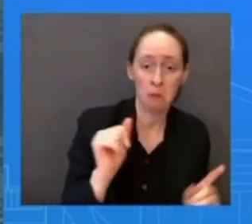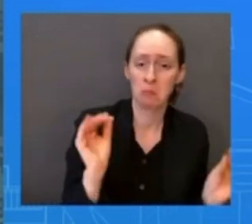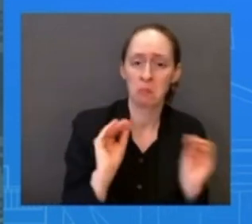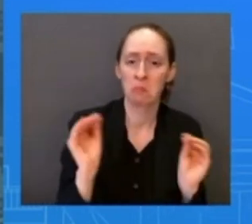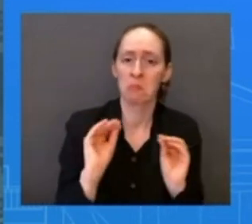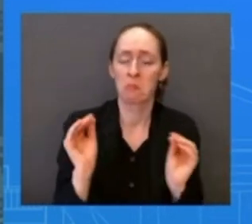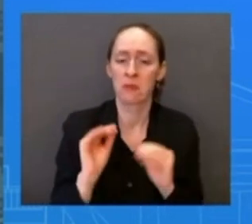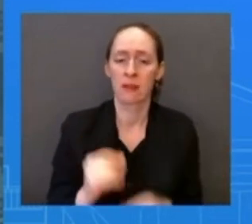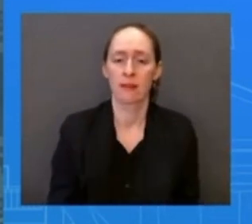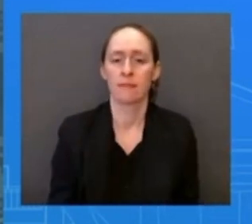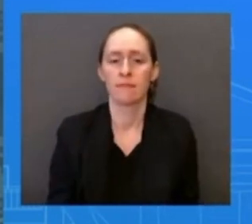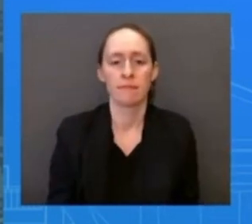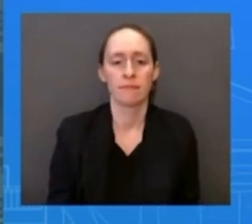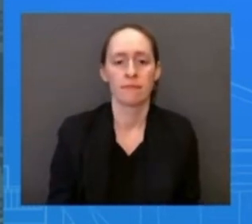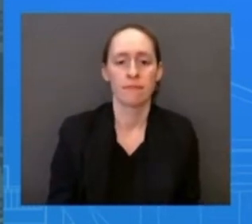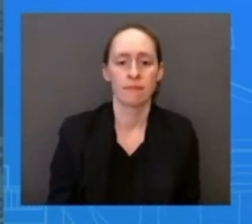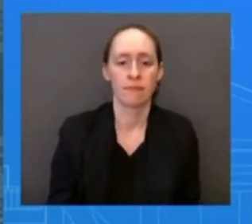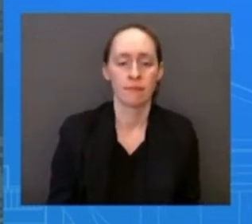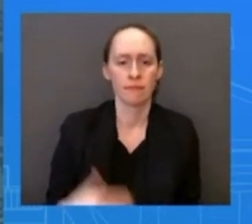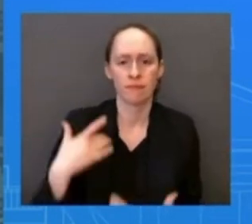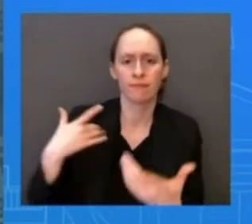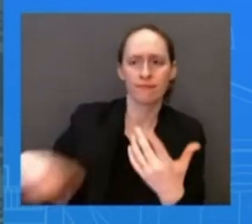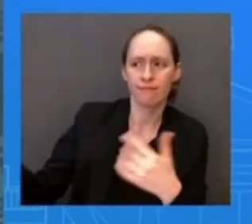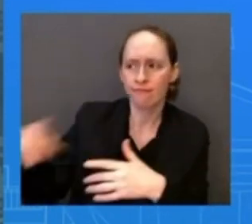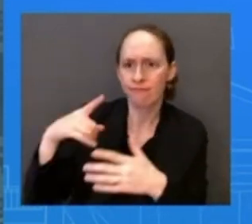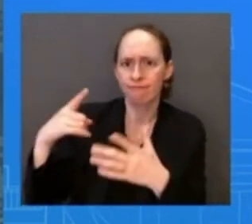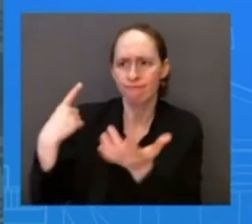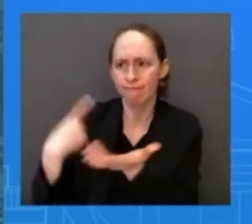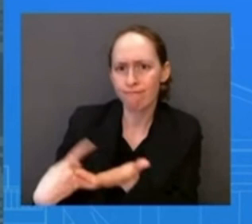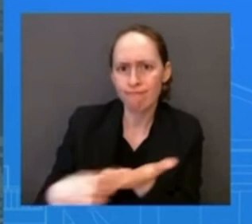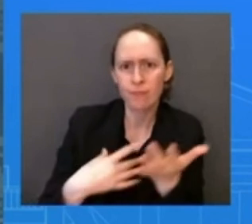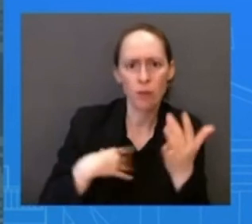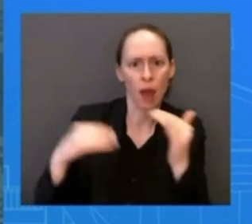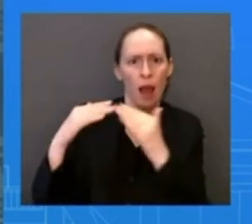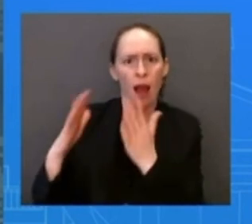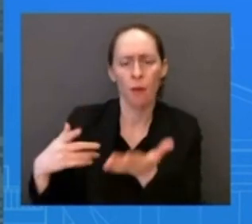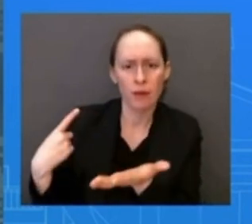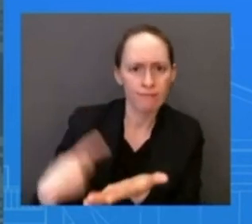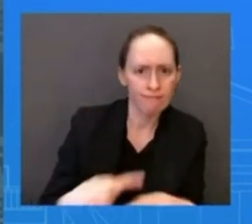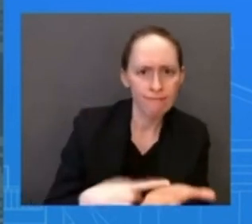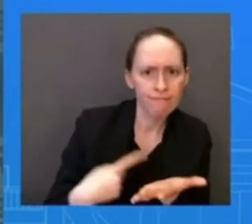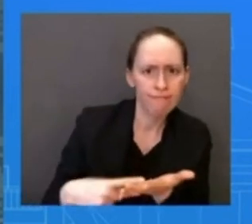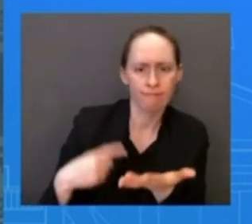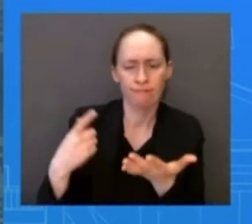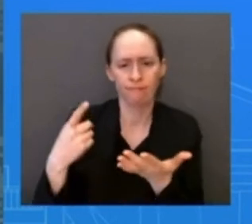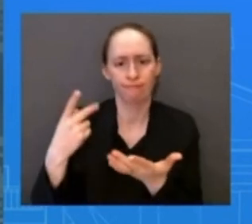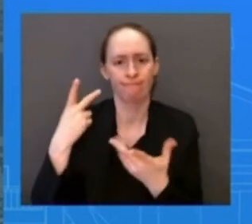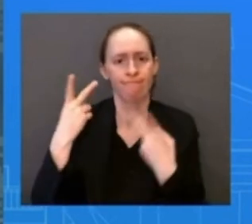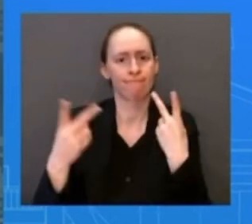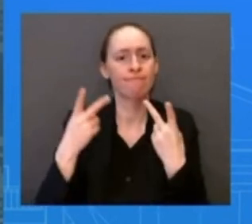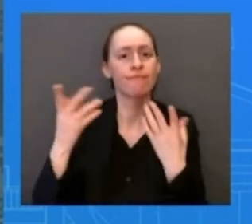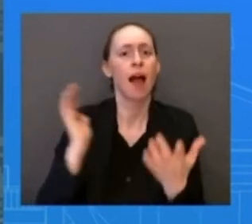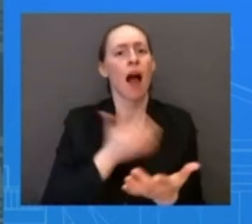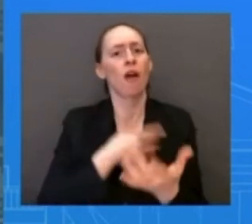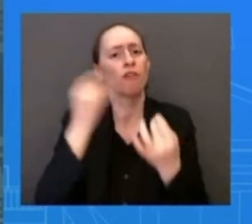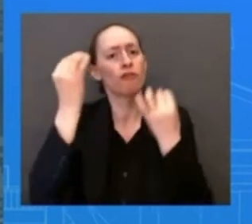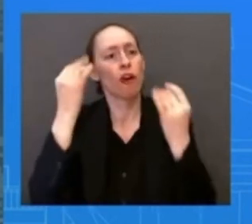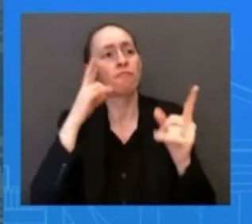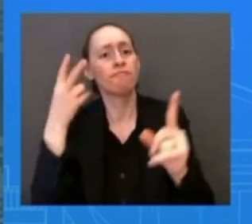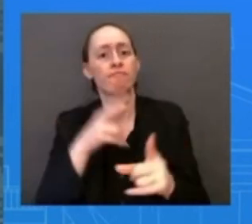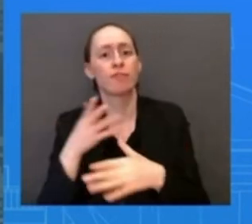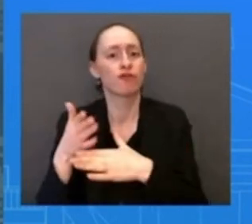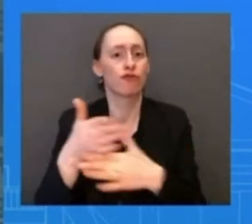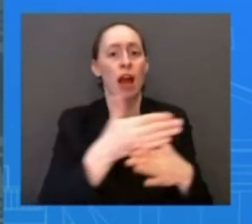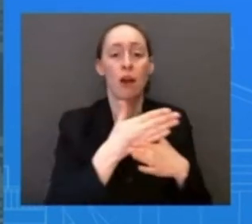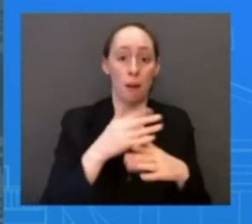administration speak to what we're seeing currently on the ground, but I don't have any specific conversation that is specific